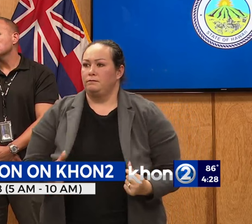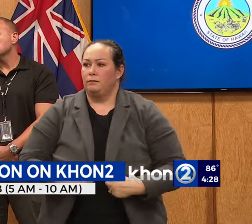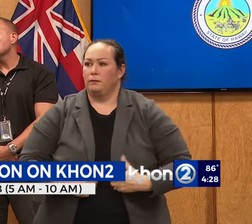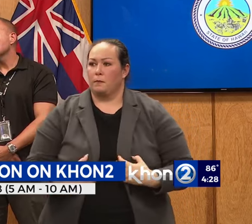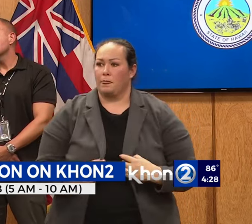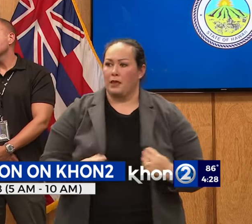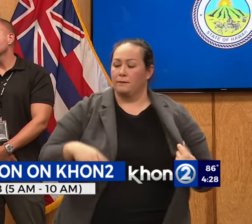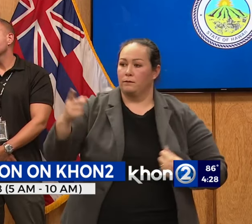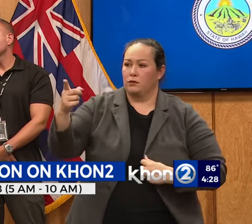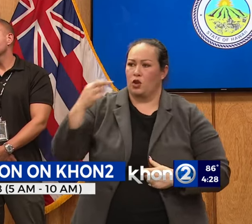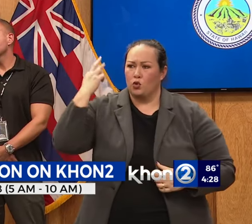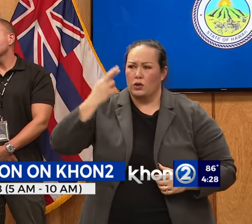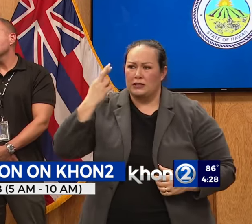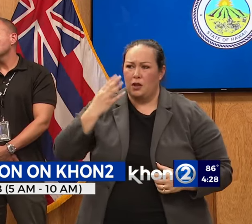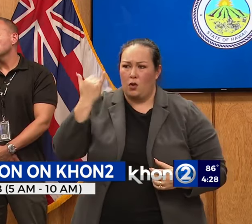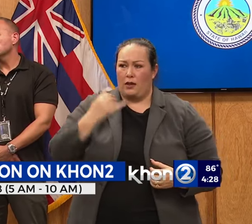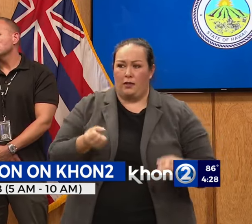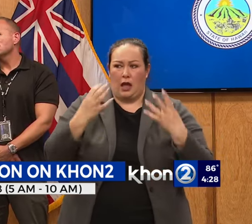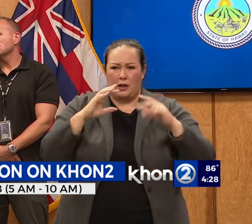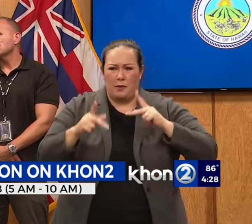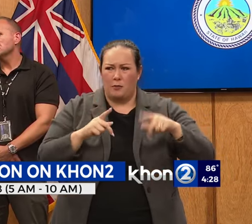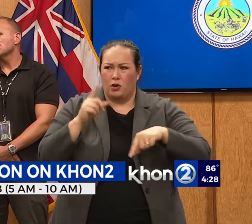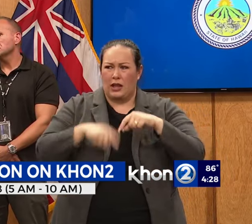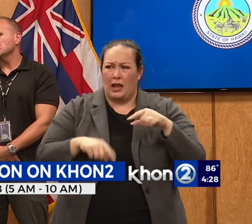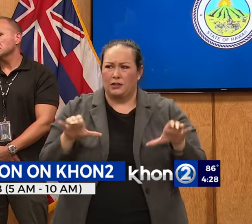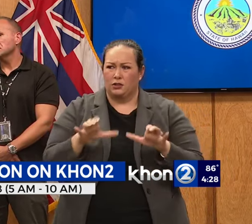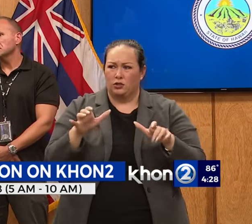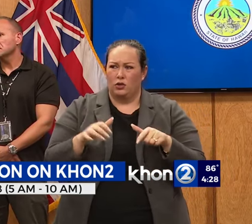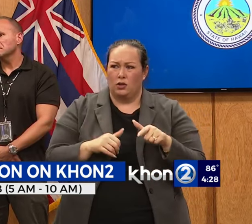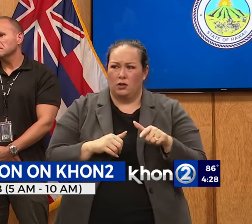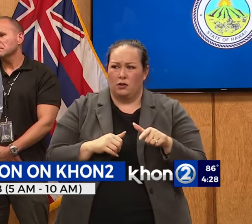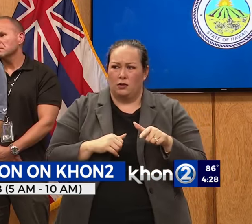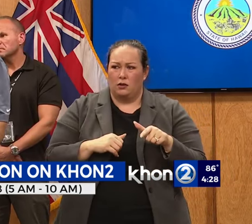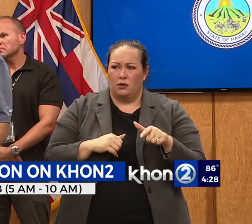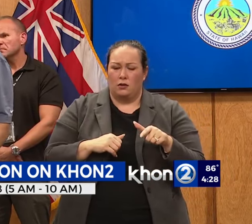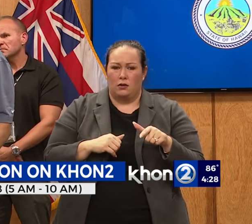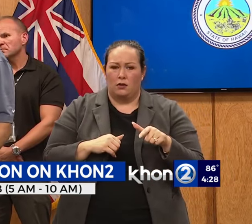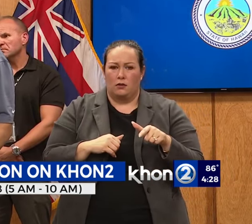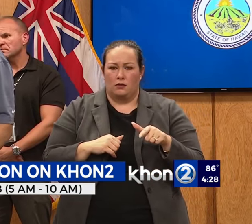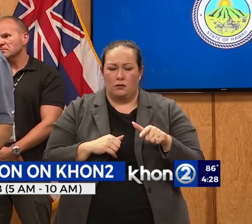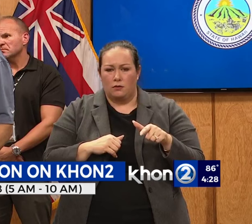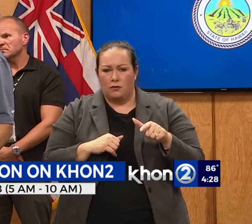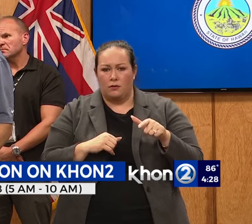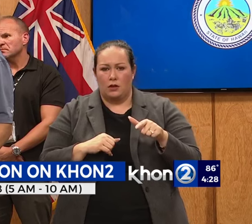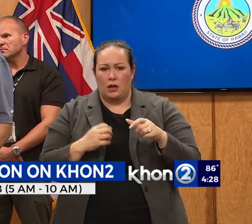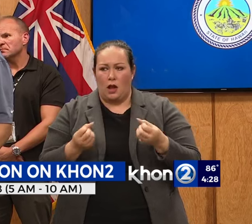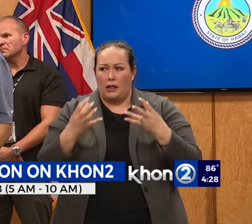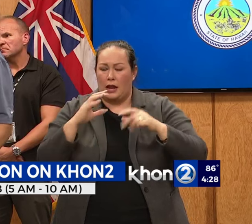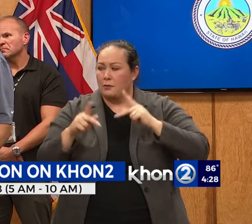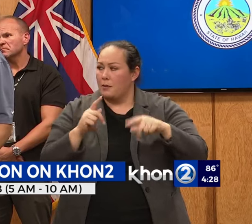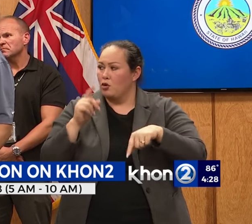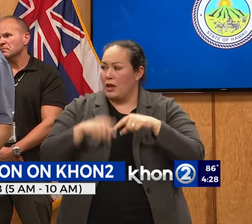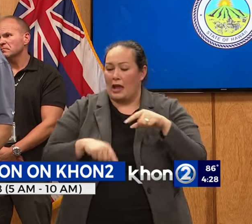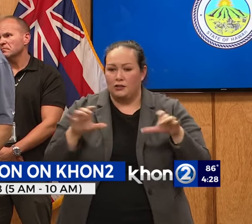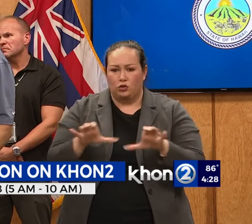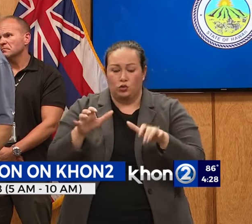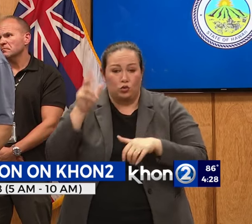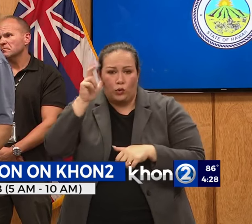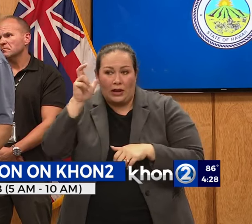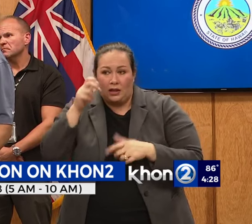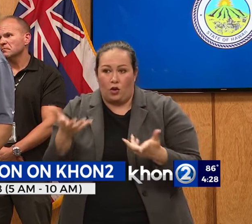again? I said, is there a reason we can't do a video? There's a lot of people that don't hit the radio that are in tune with Maui. I will tell you that